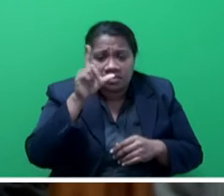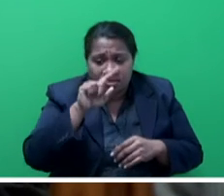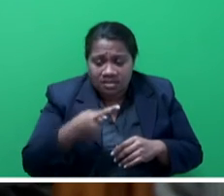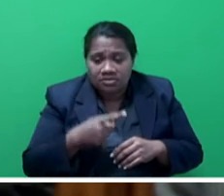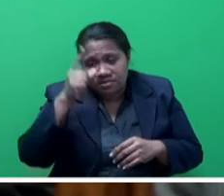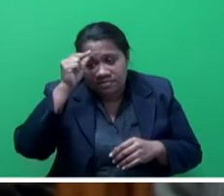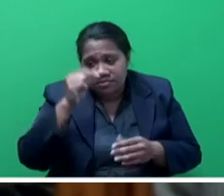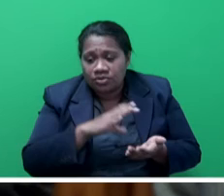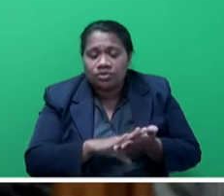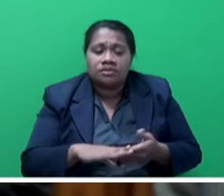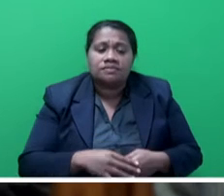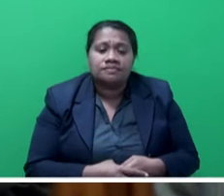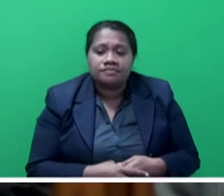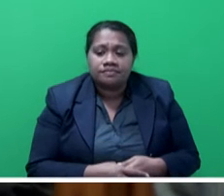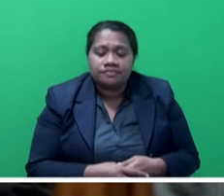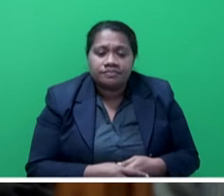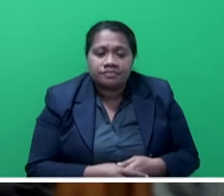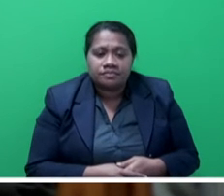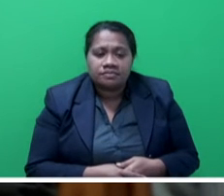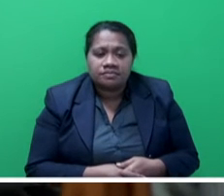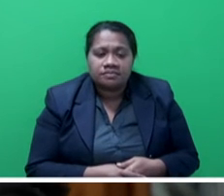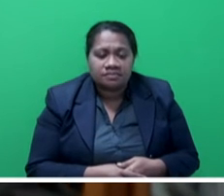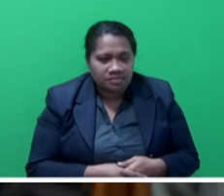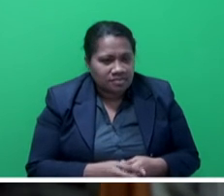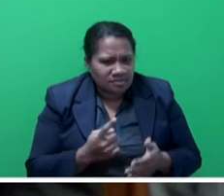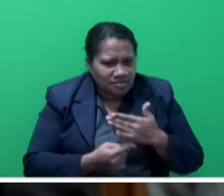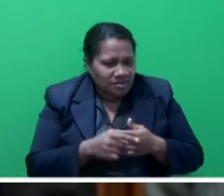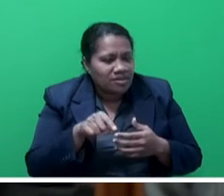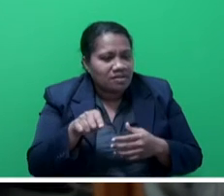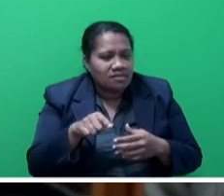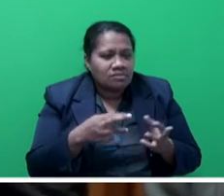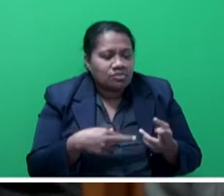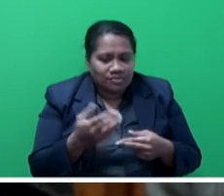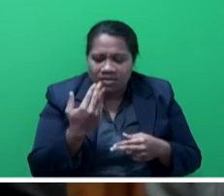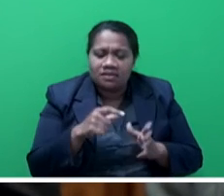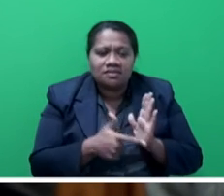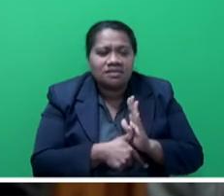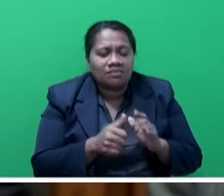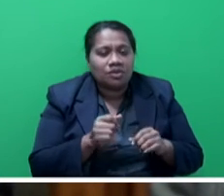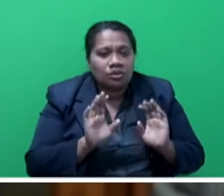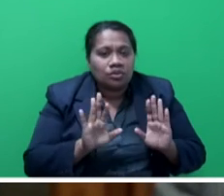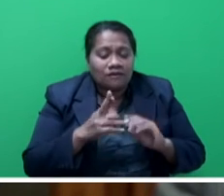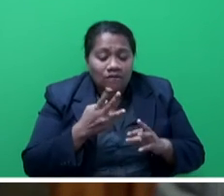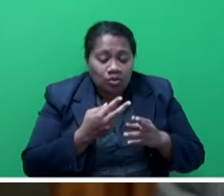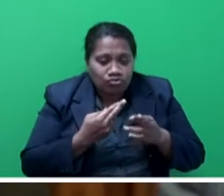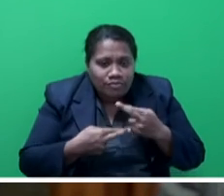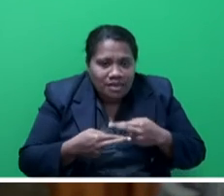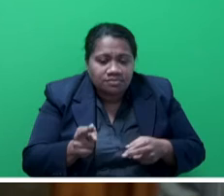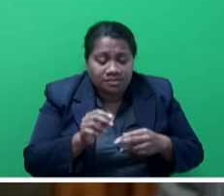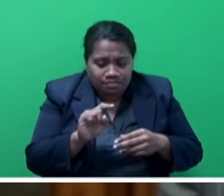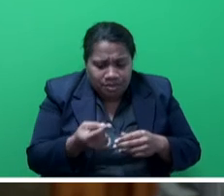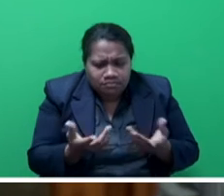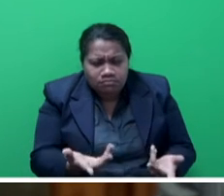and had come to the recommended lifetime and were due for replacement. However,